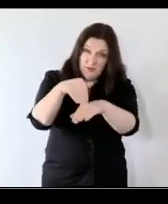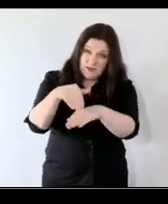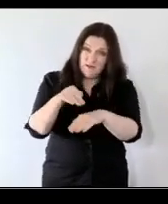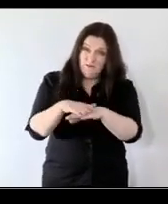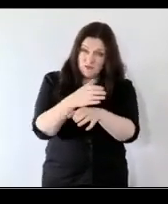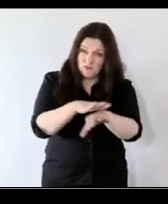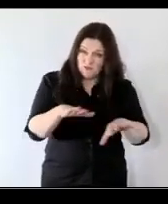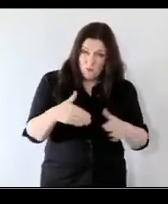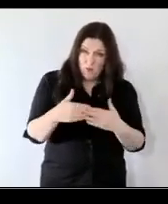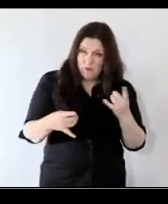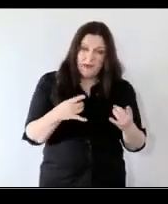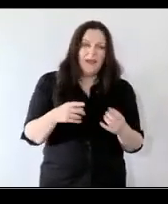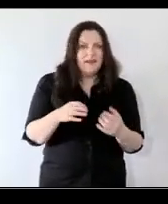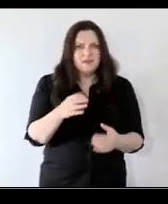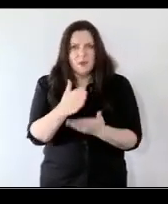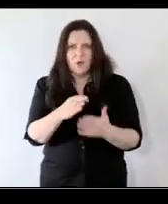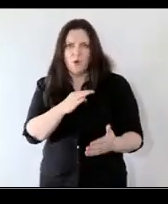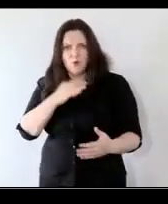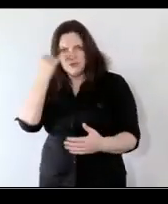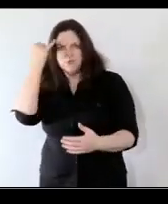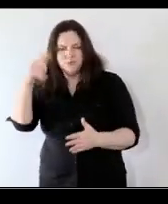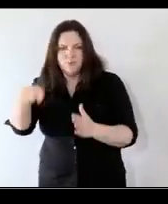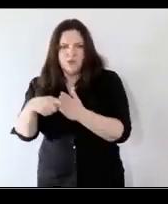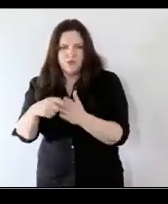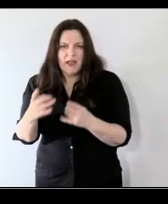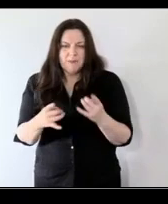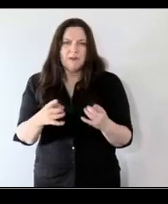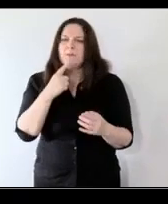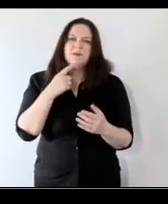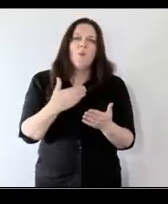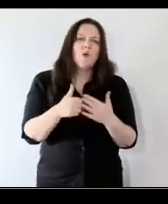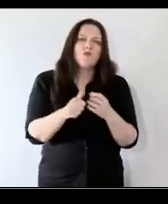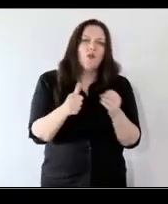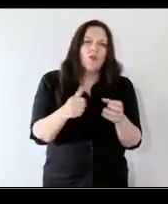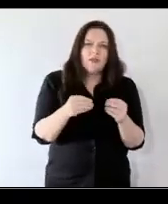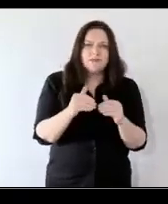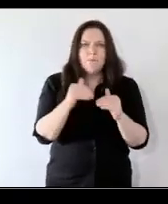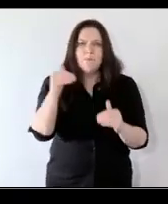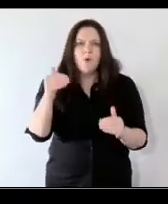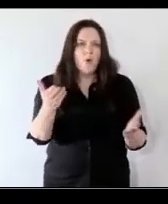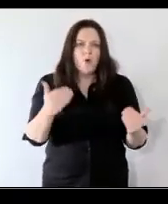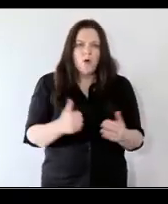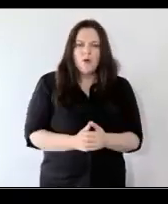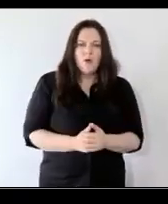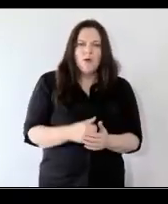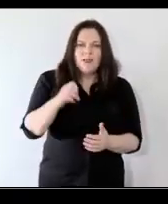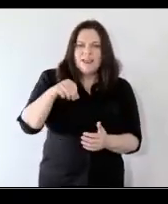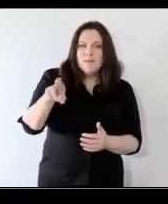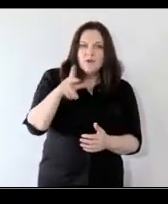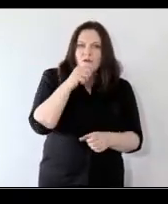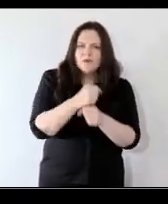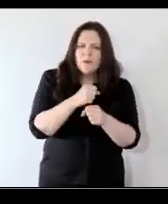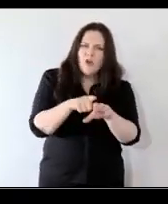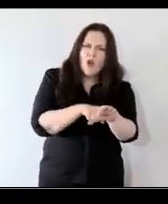and understand some of the good initiatives that are being done but that we're talking about what else what more as emir talked there about the